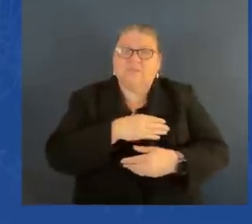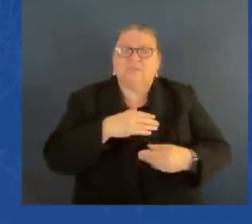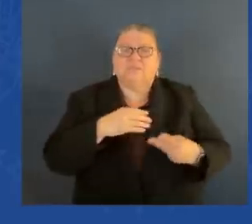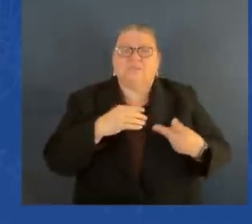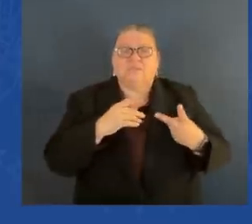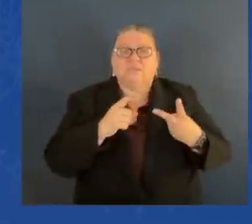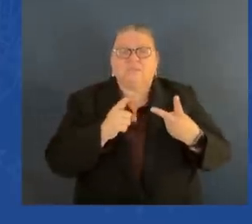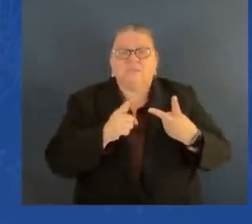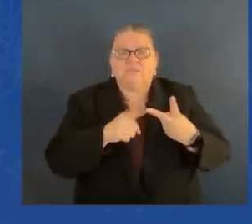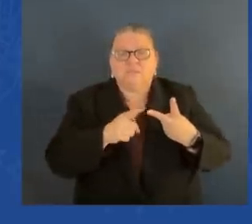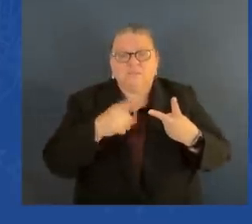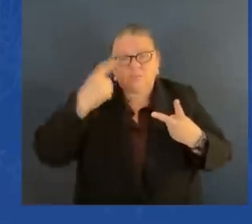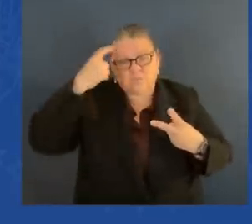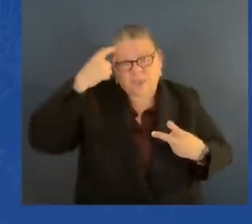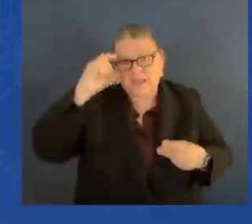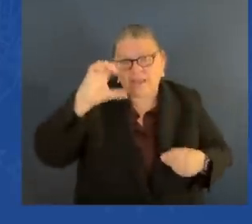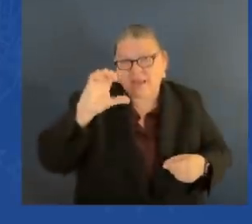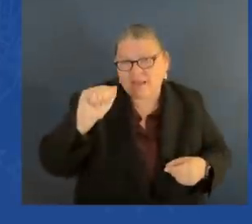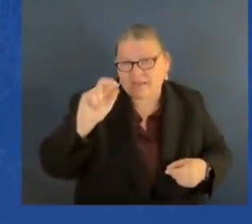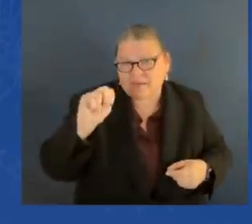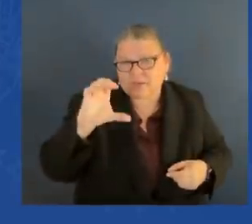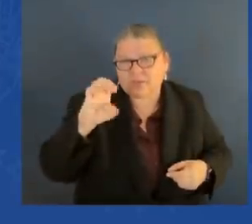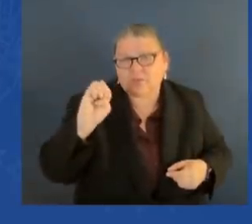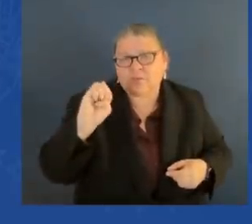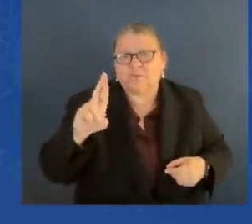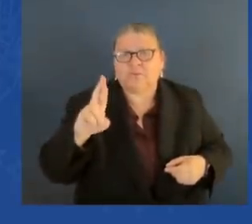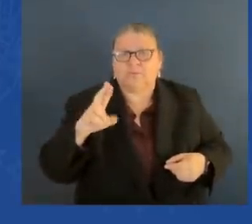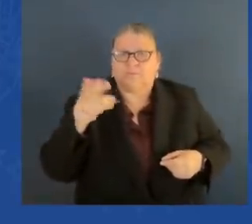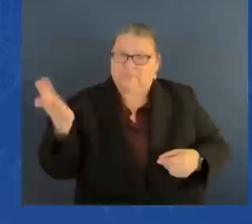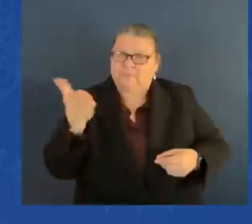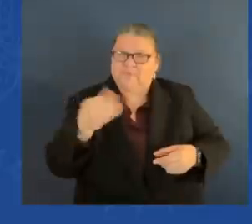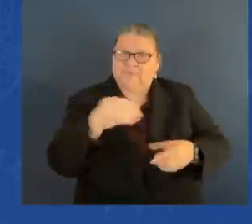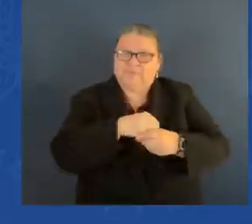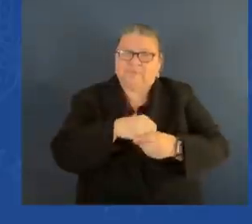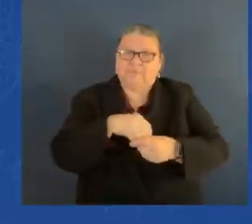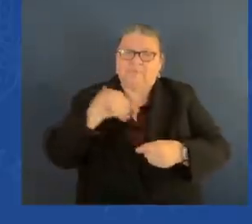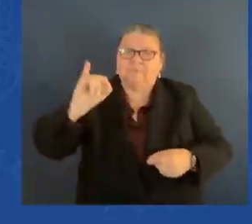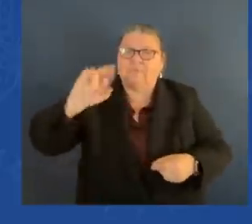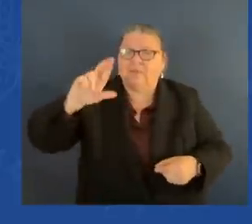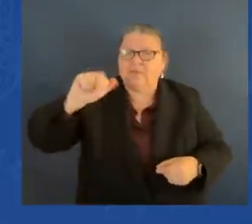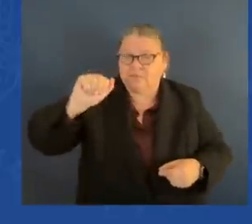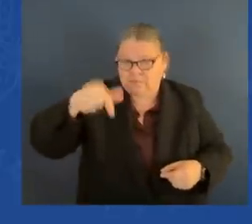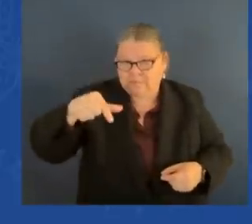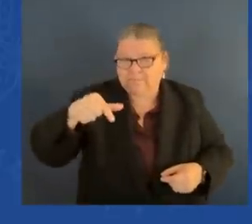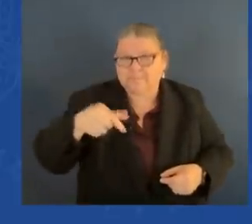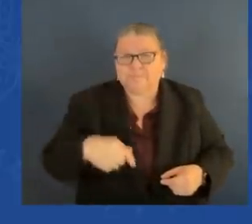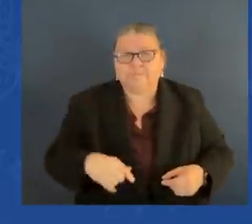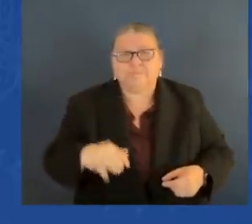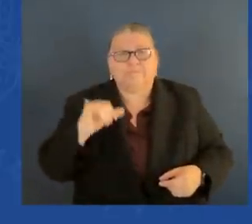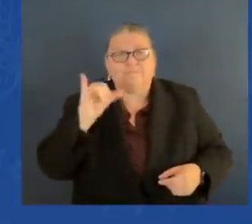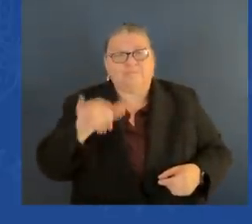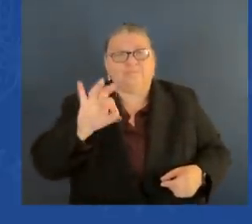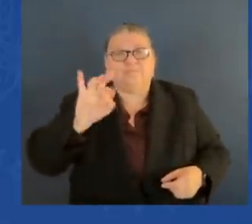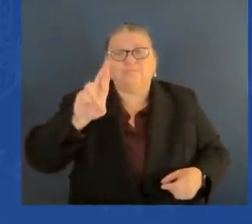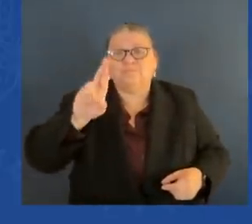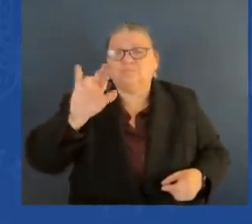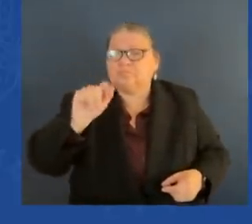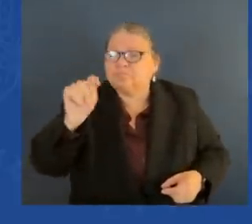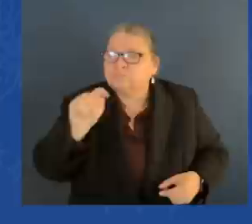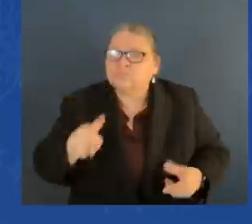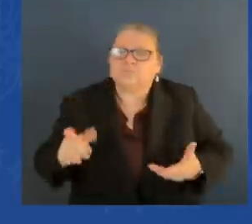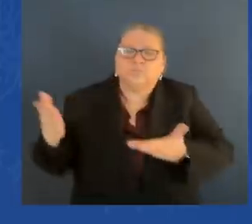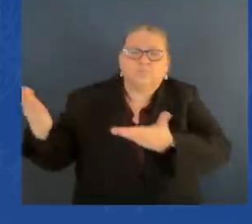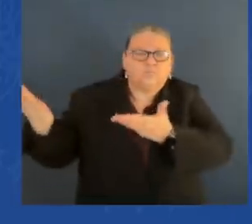I'll never forget how Fritz affected so much love and light into our family, again at our darkest